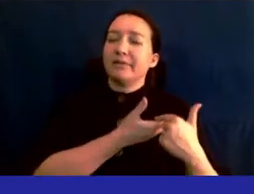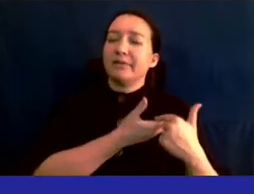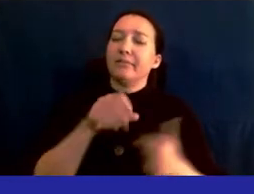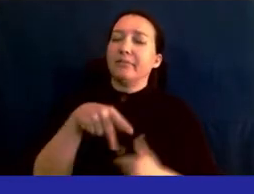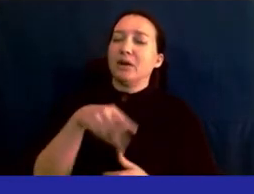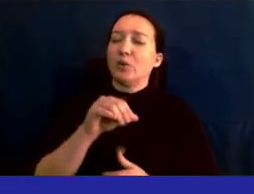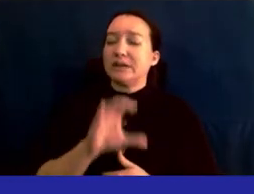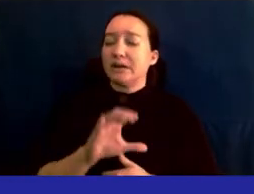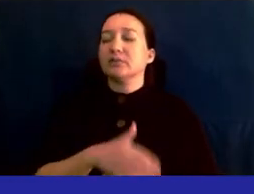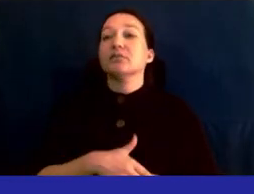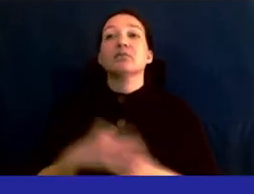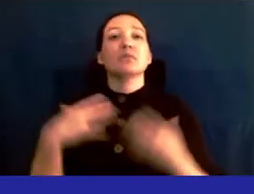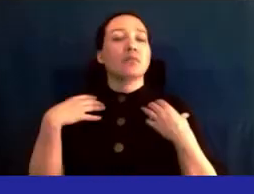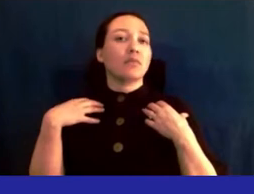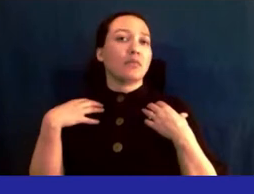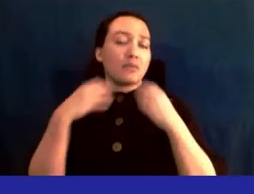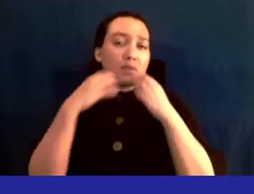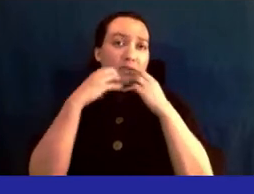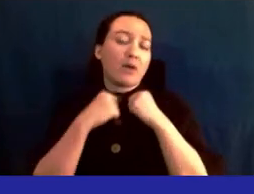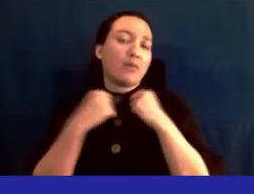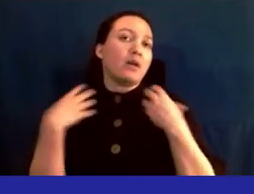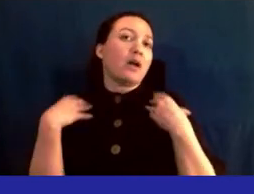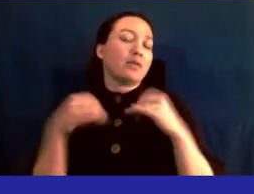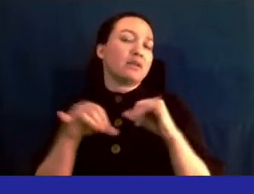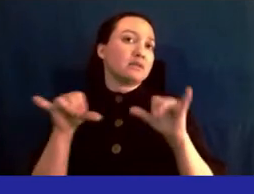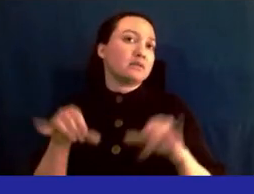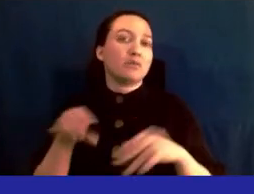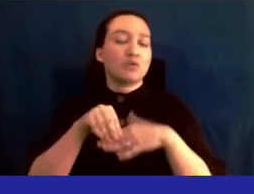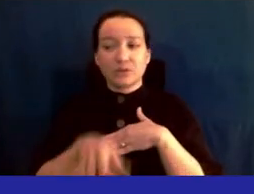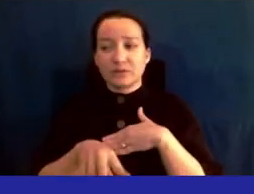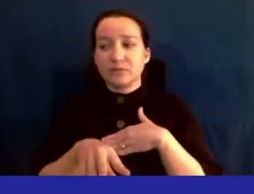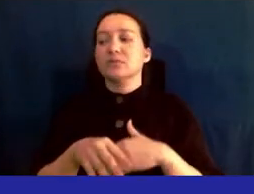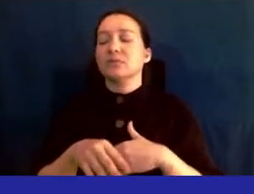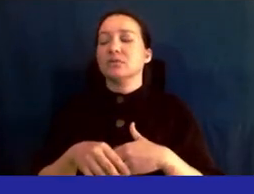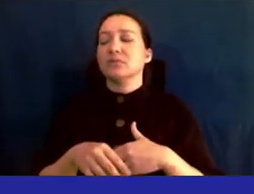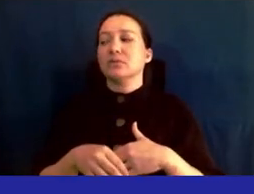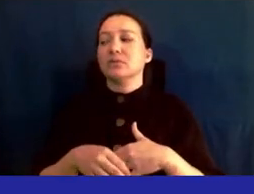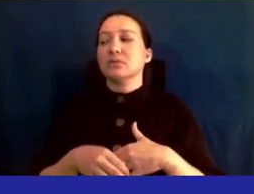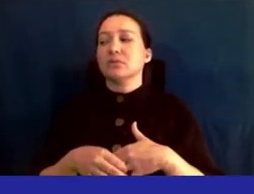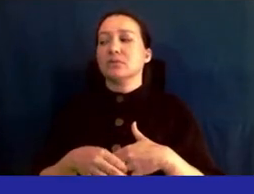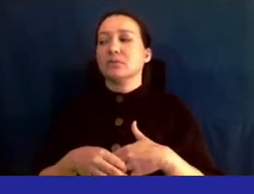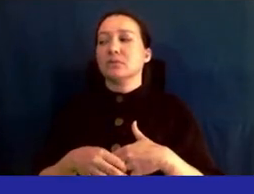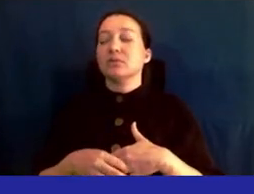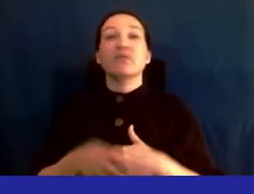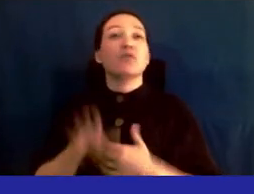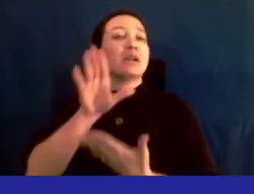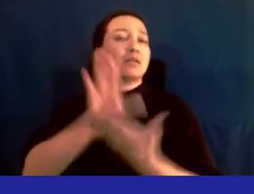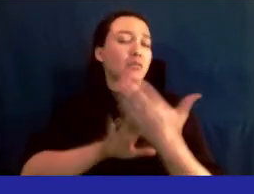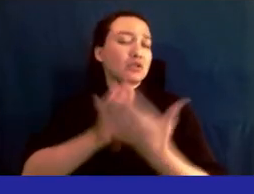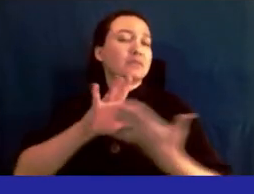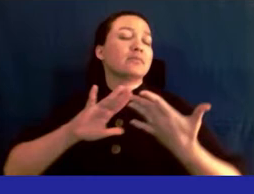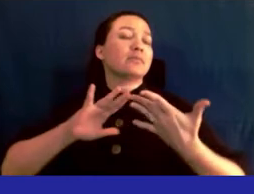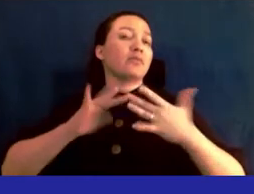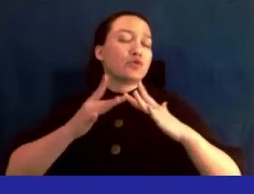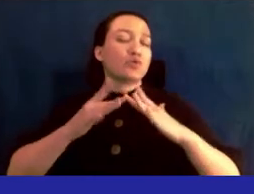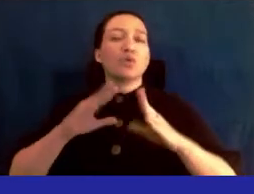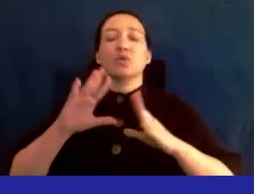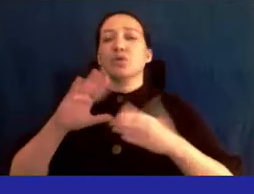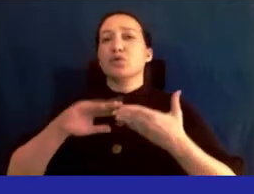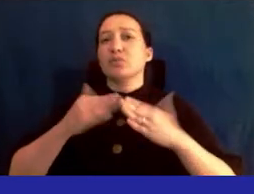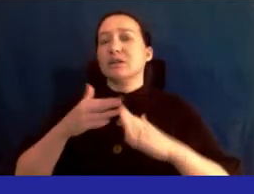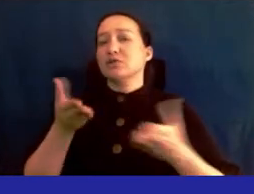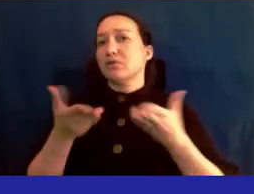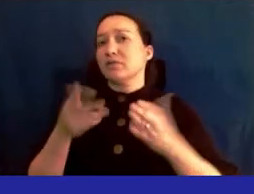value the health system contribution to our in-person and virtual community service project,